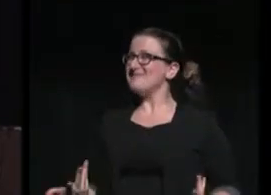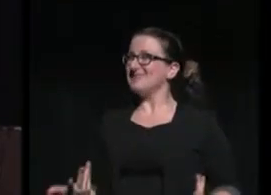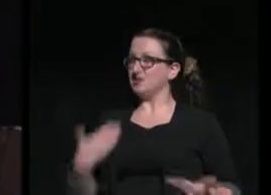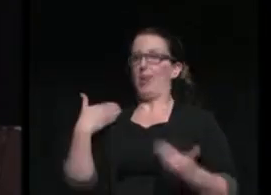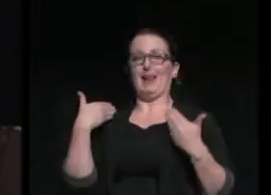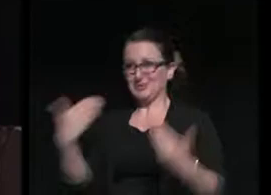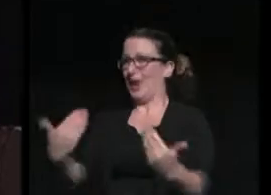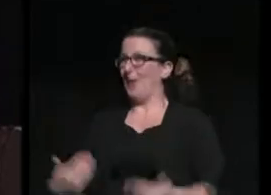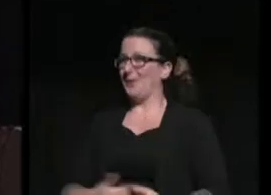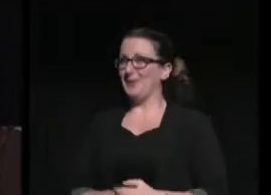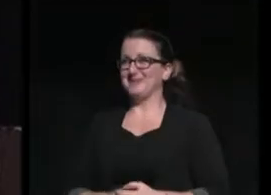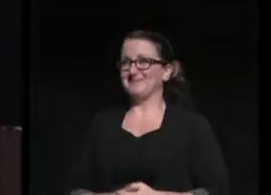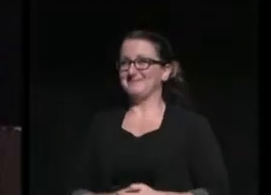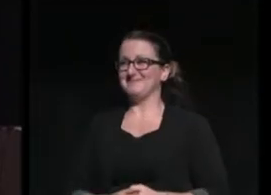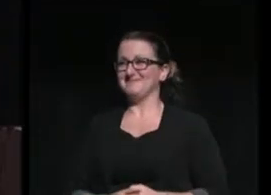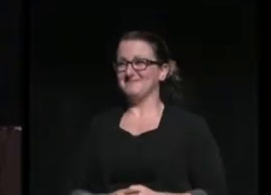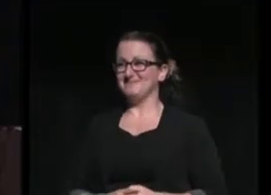thing going.